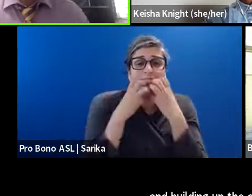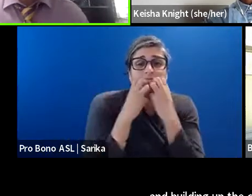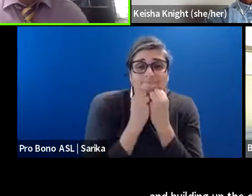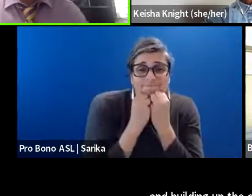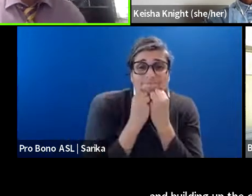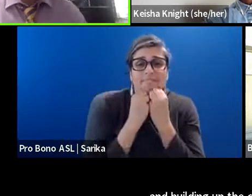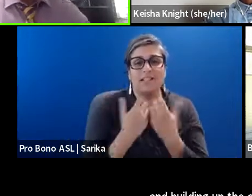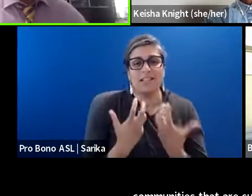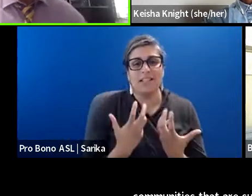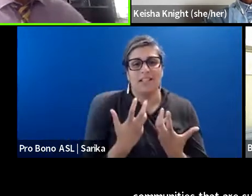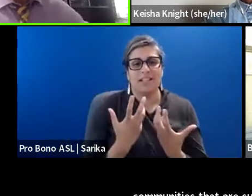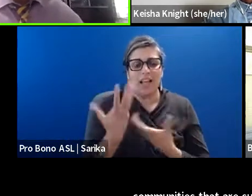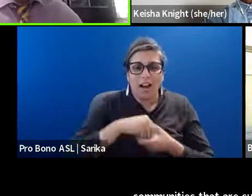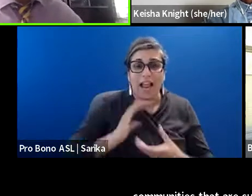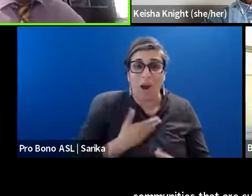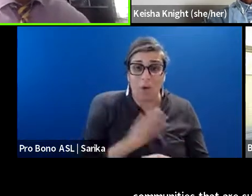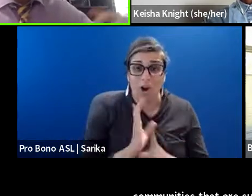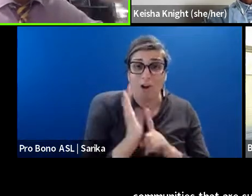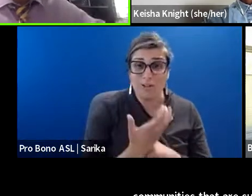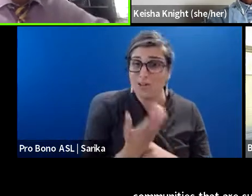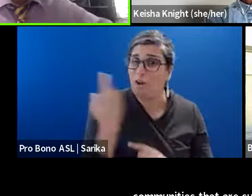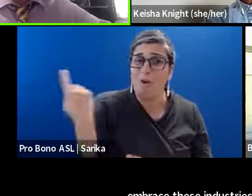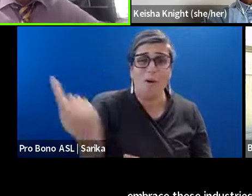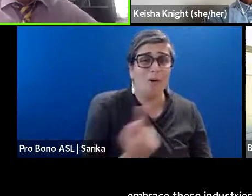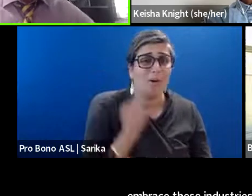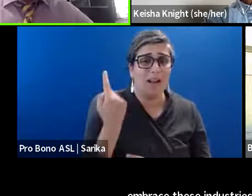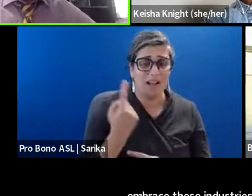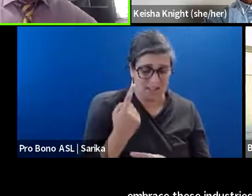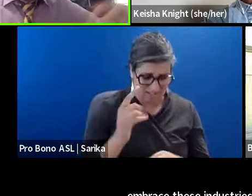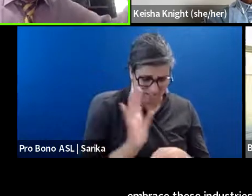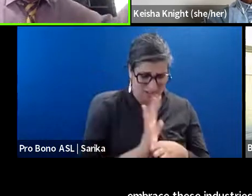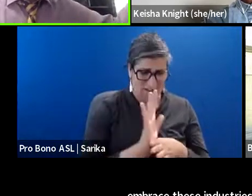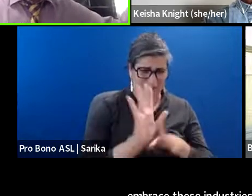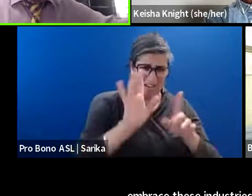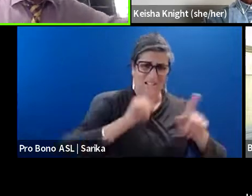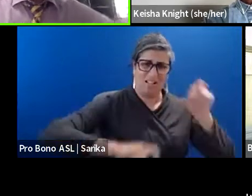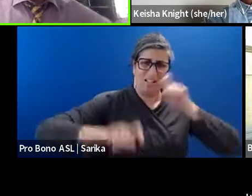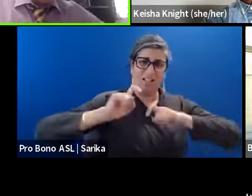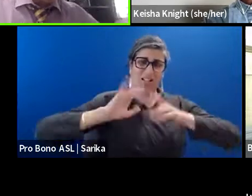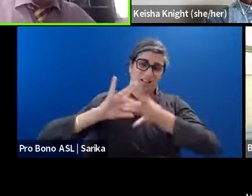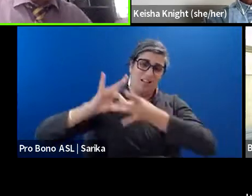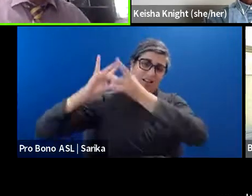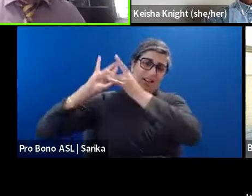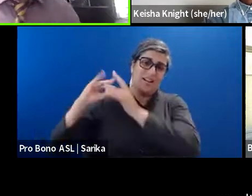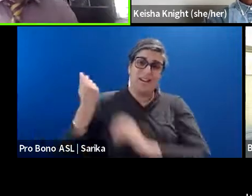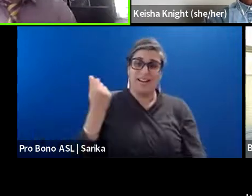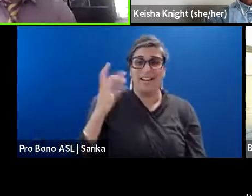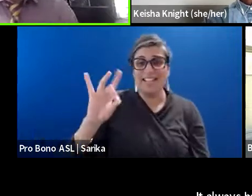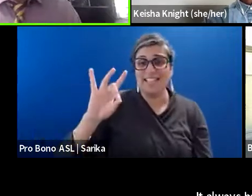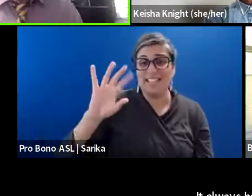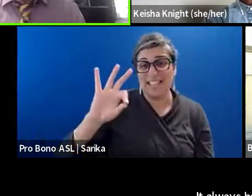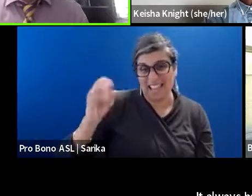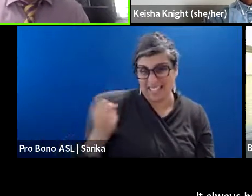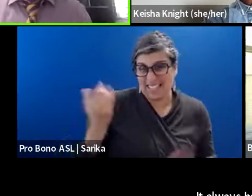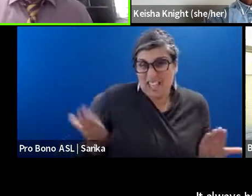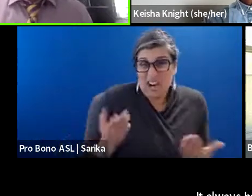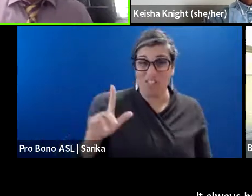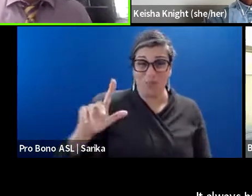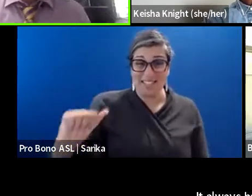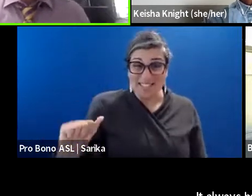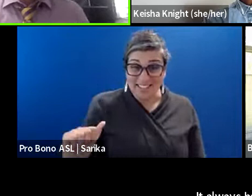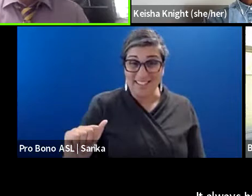because it's part of our culture. It always has been. mean, we've traced films as far back as the 1890s here in Louisiana. So